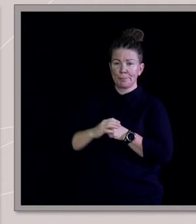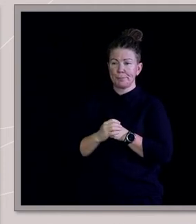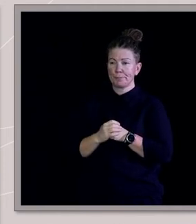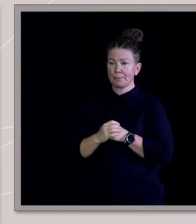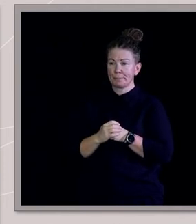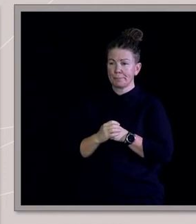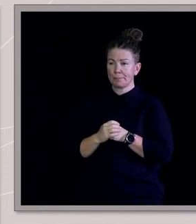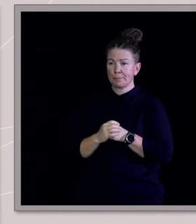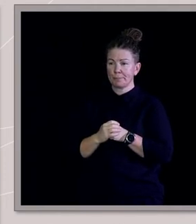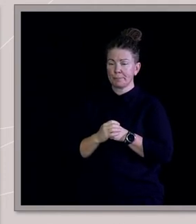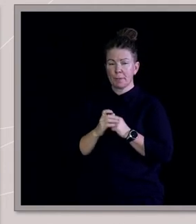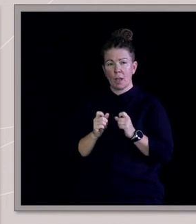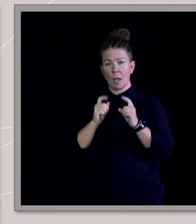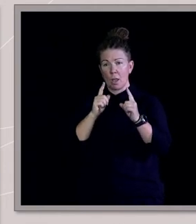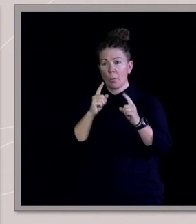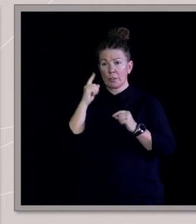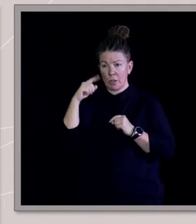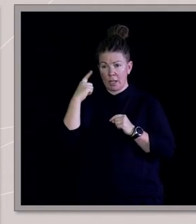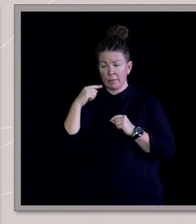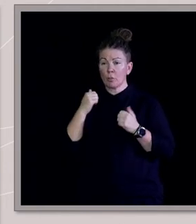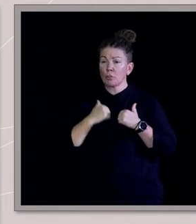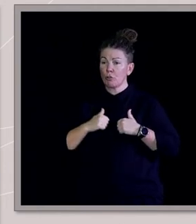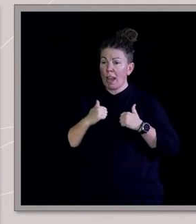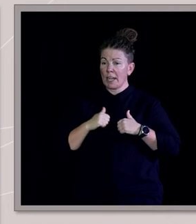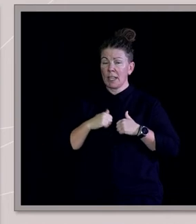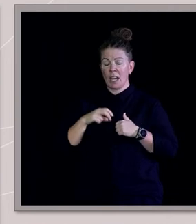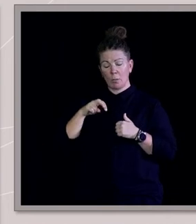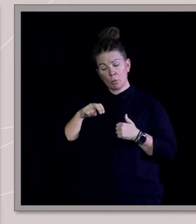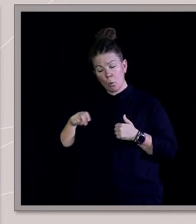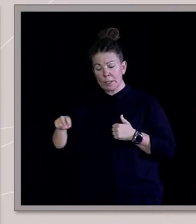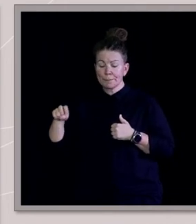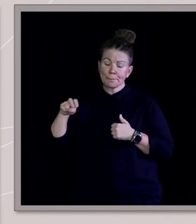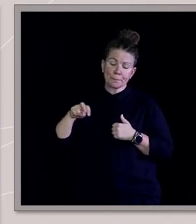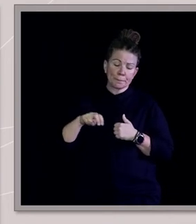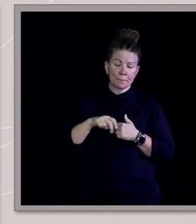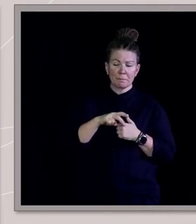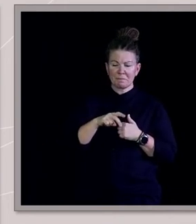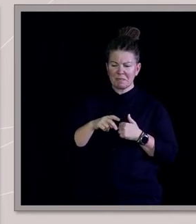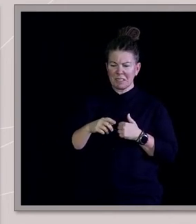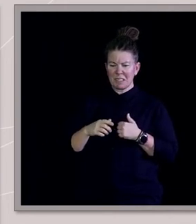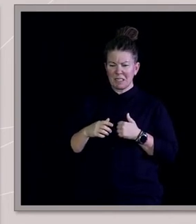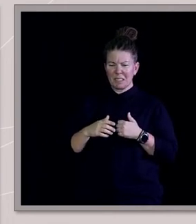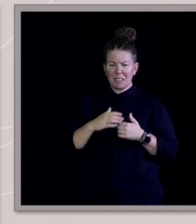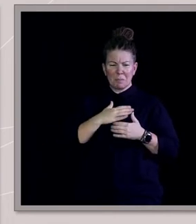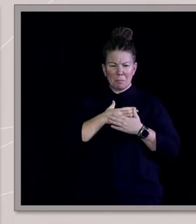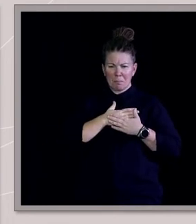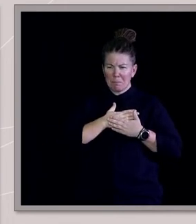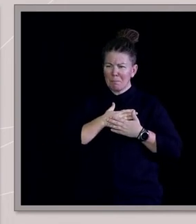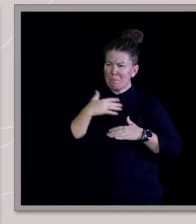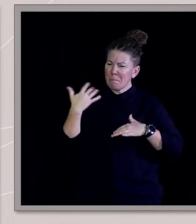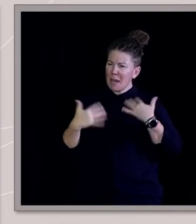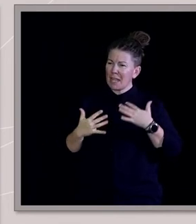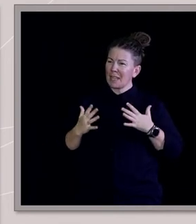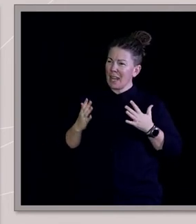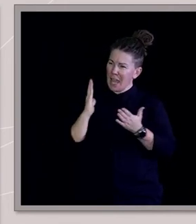I went to do some training in London for my job. And I was walking around the streets with this physical soreness in my heart.